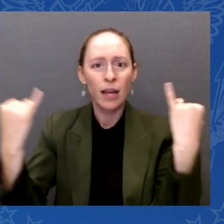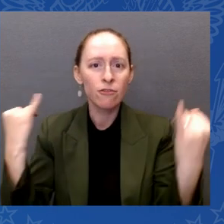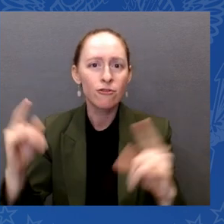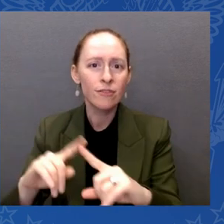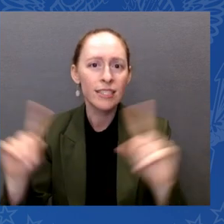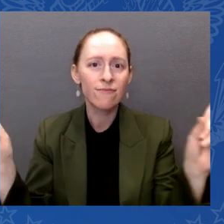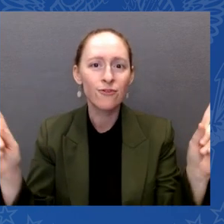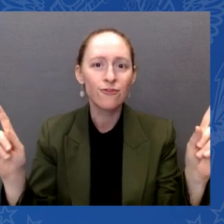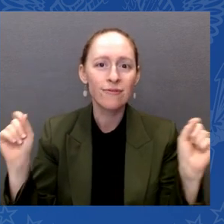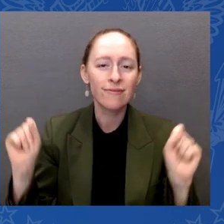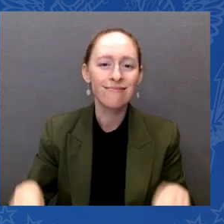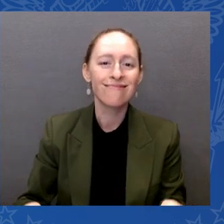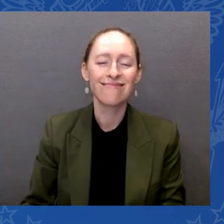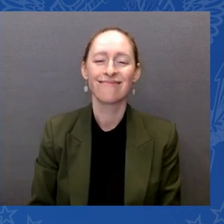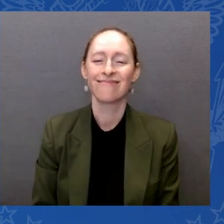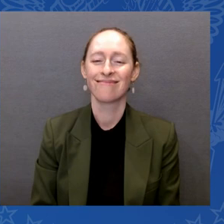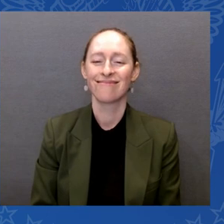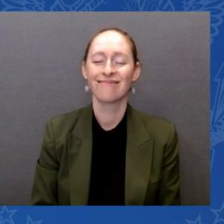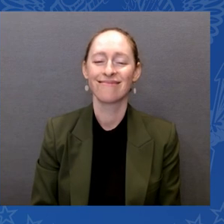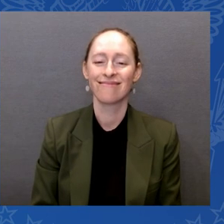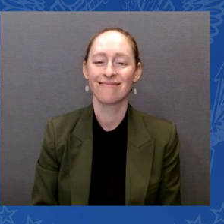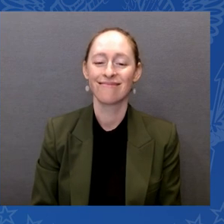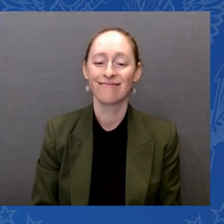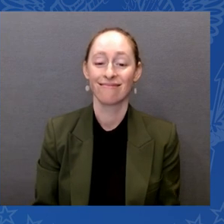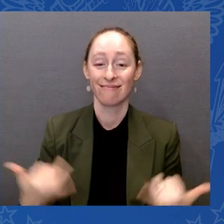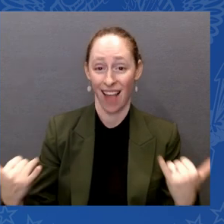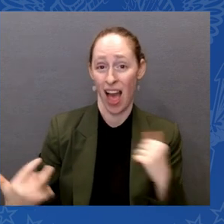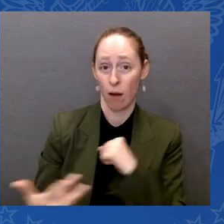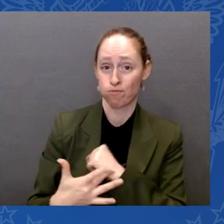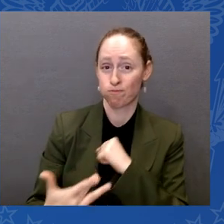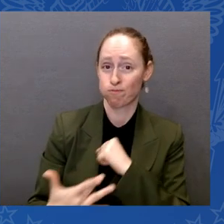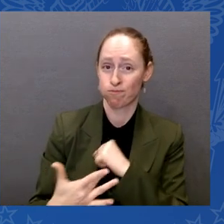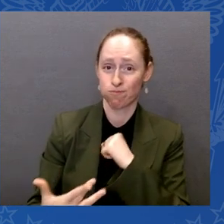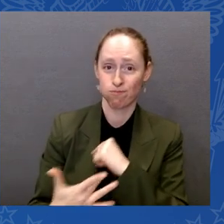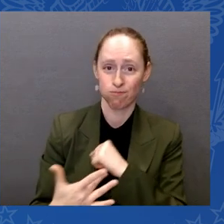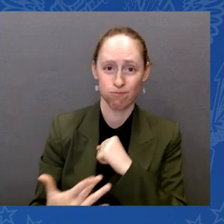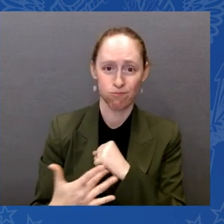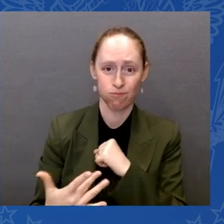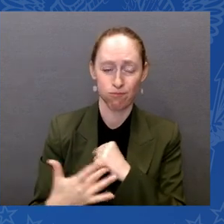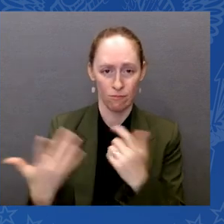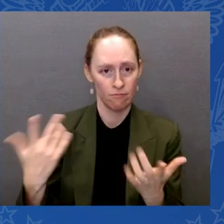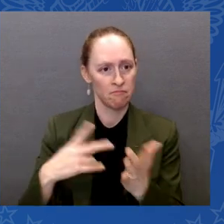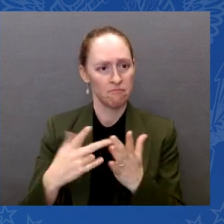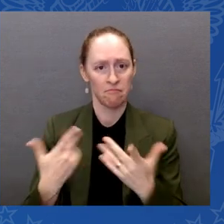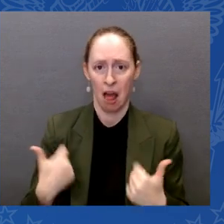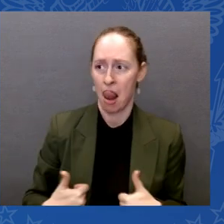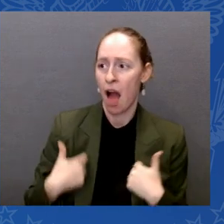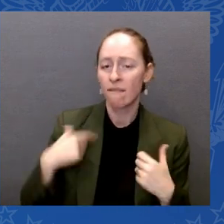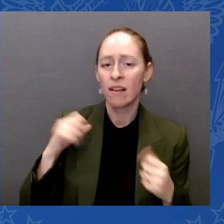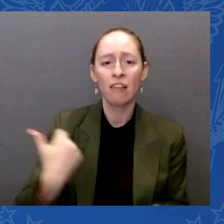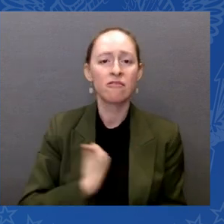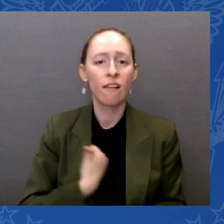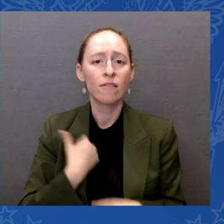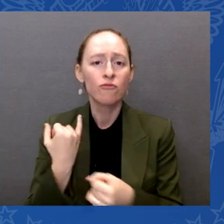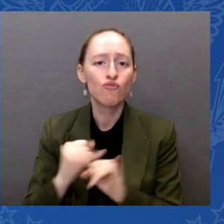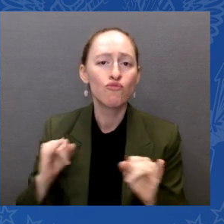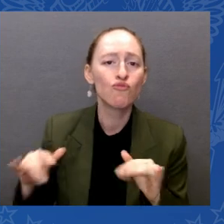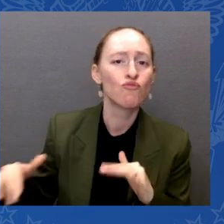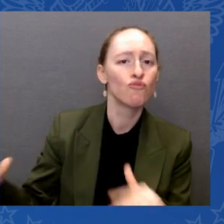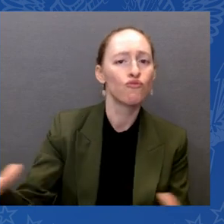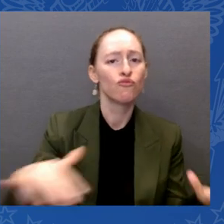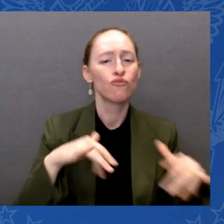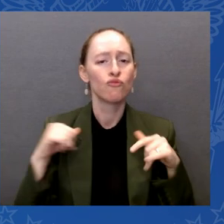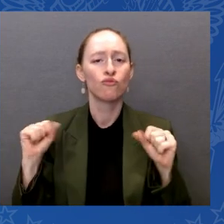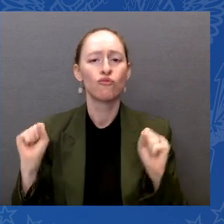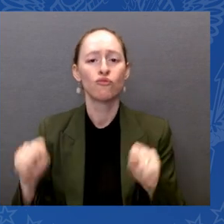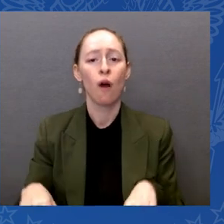This state-of-the-art modernized wheelchair and the electric ramp that lowers it out of my van weren't always an